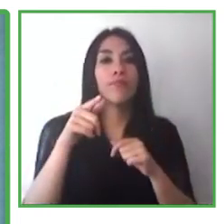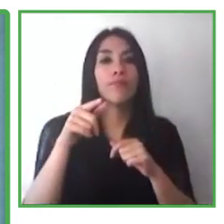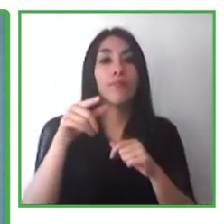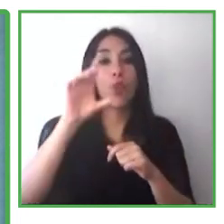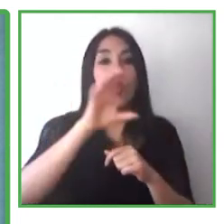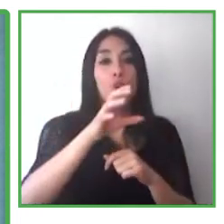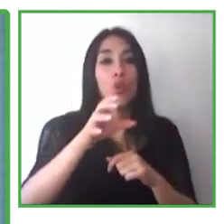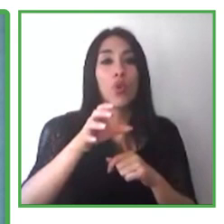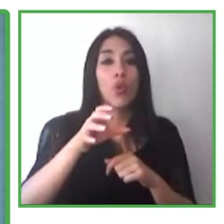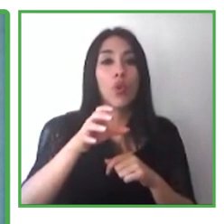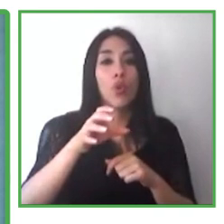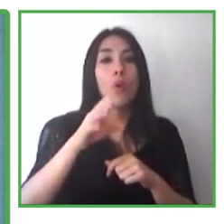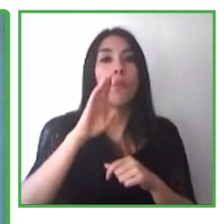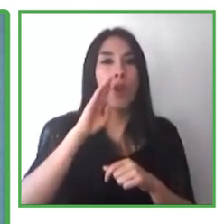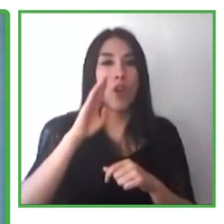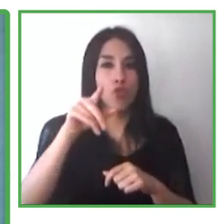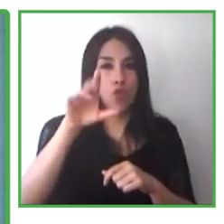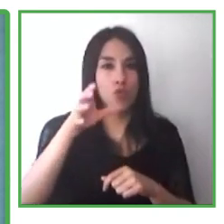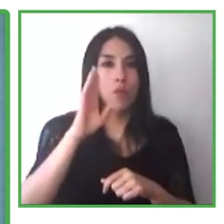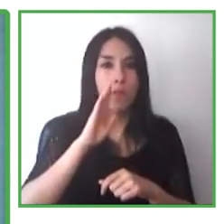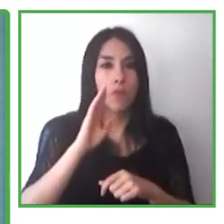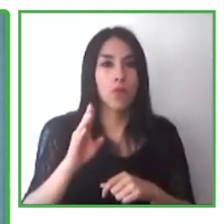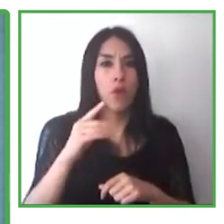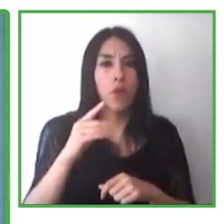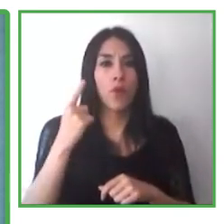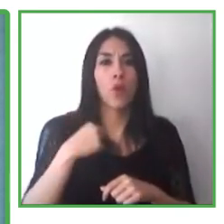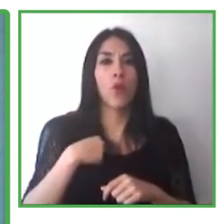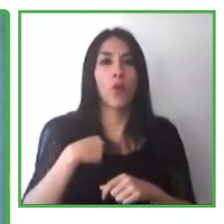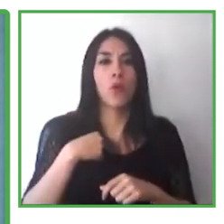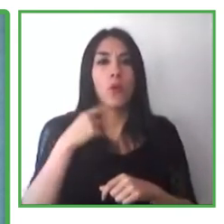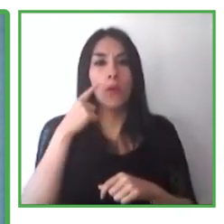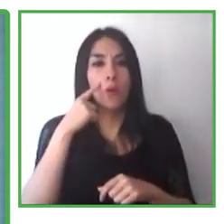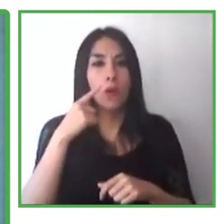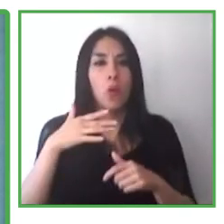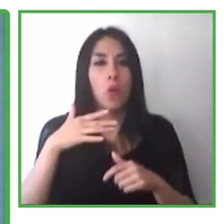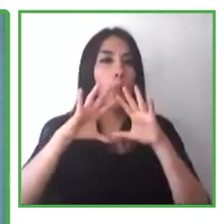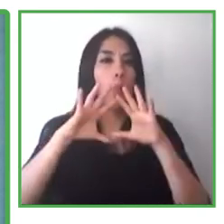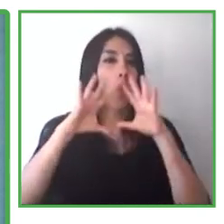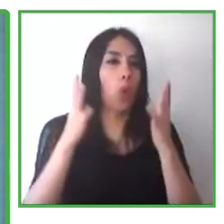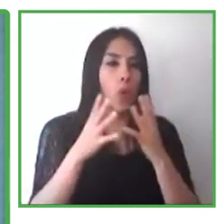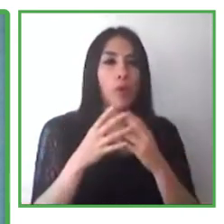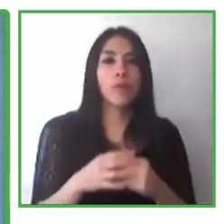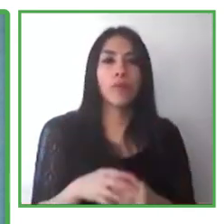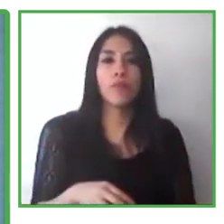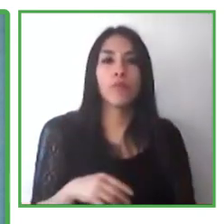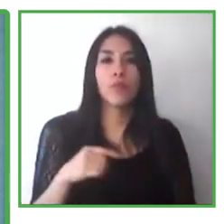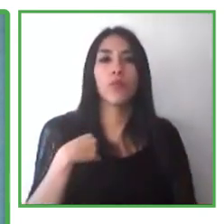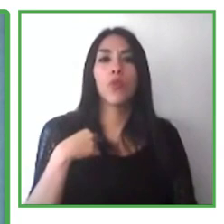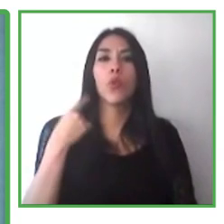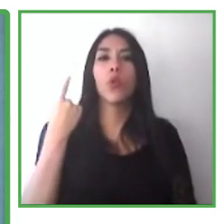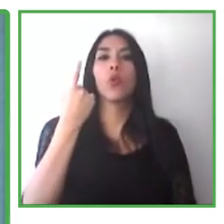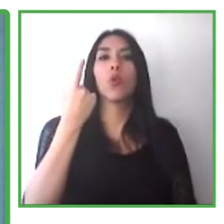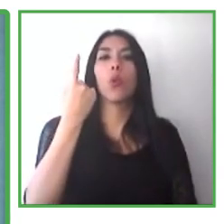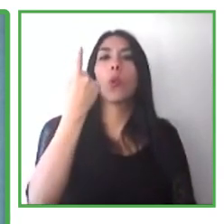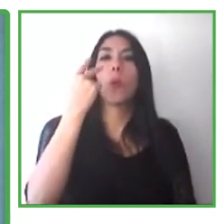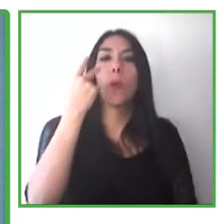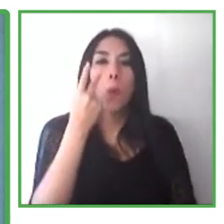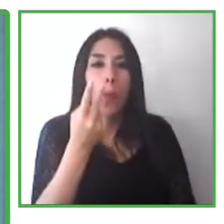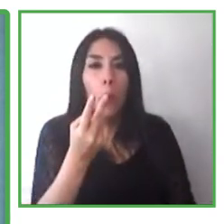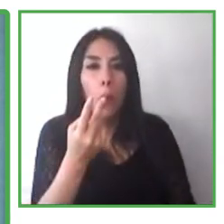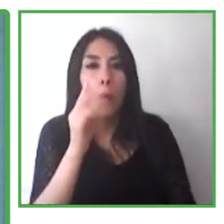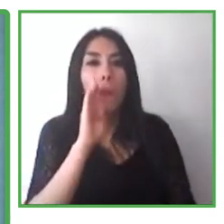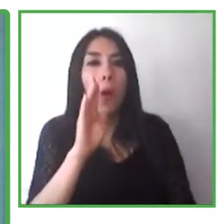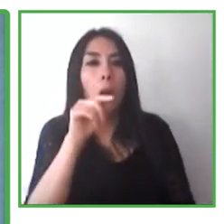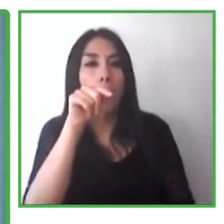in Belgium, in different regions of Belgium, in the French-speaking part of Belgium and the Dutch-speaking